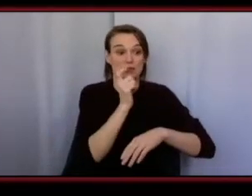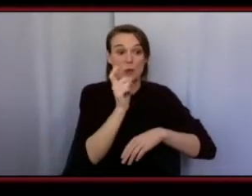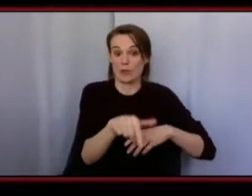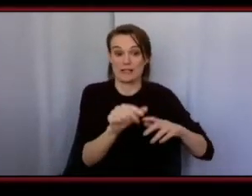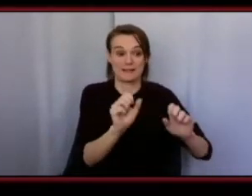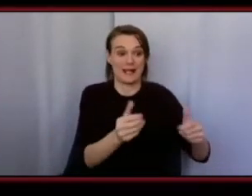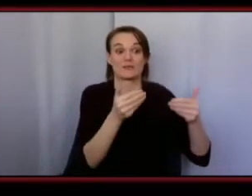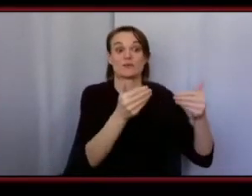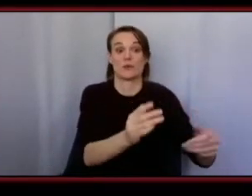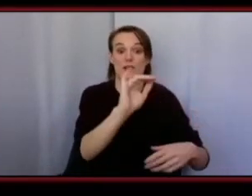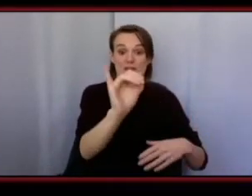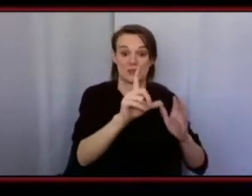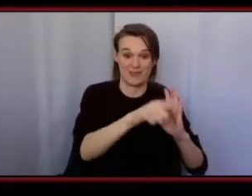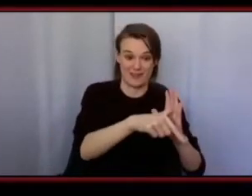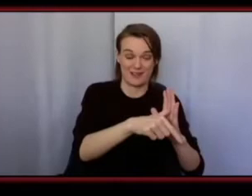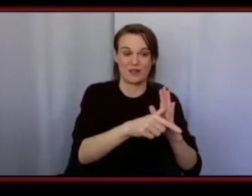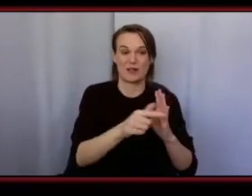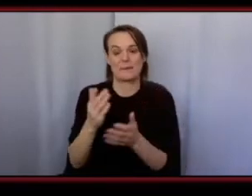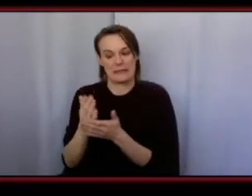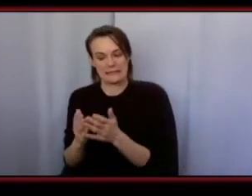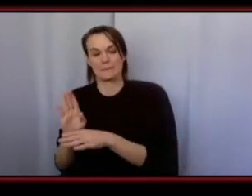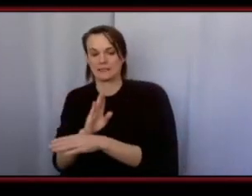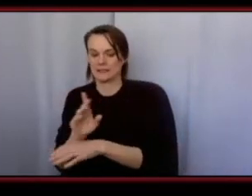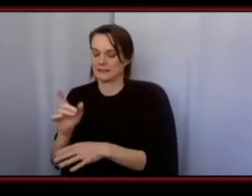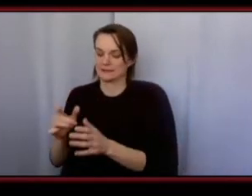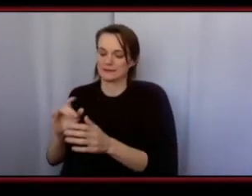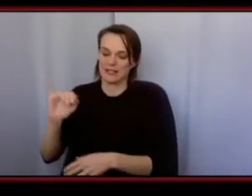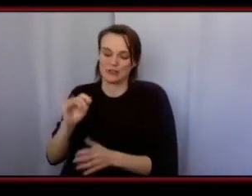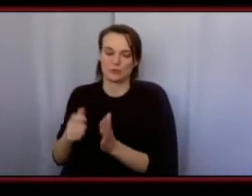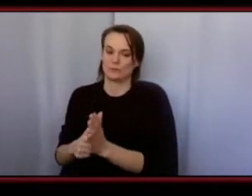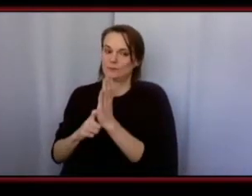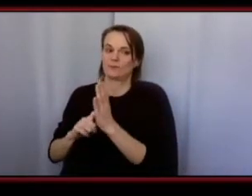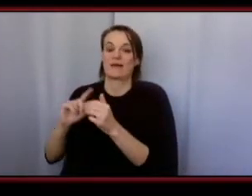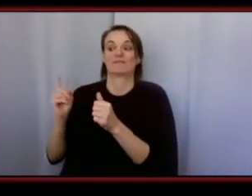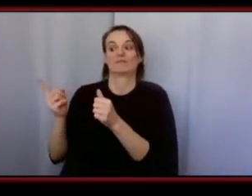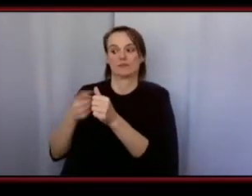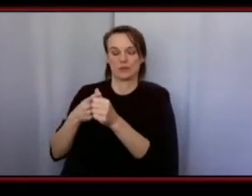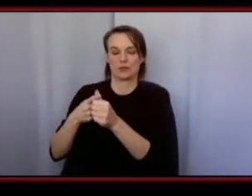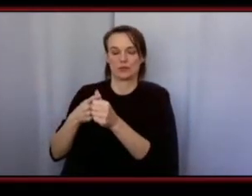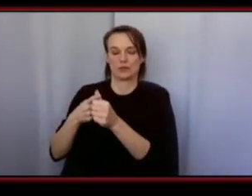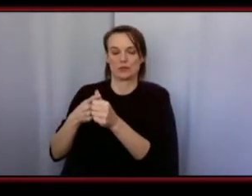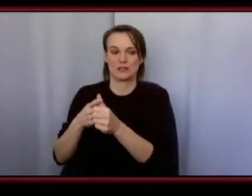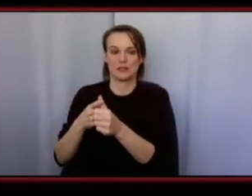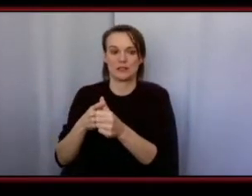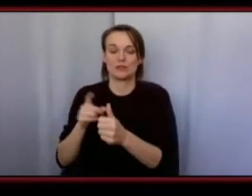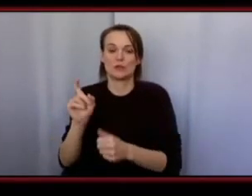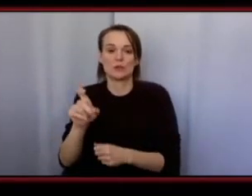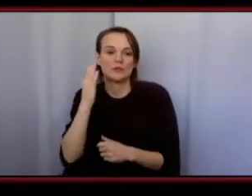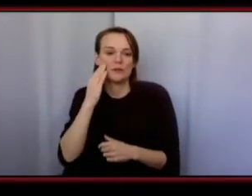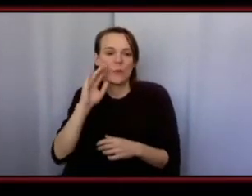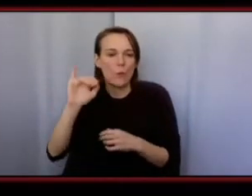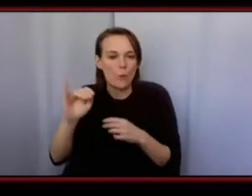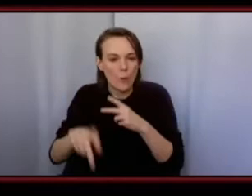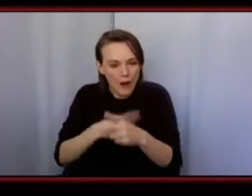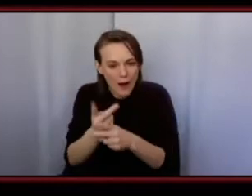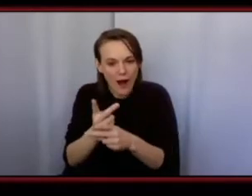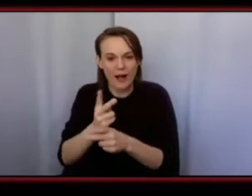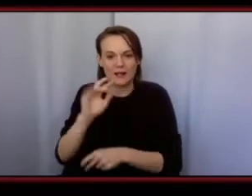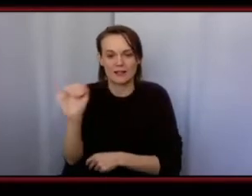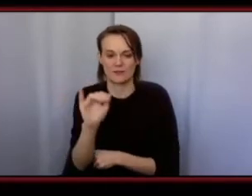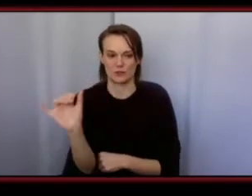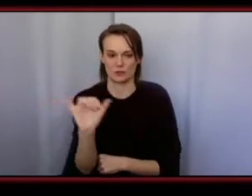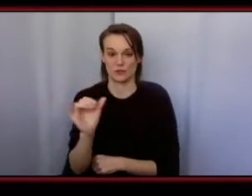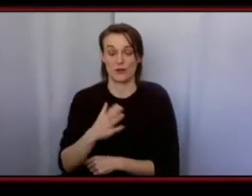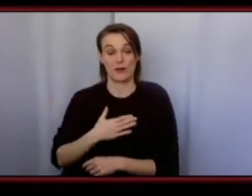even before you can start it or at least go public so it's also to know what type of insurance is good for the type of business you're at the type of insurance i